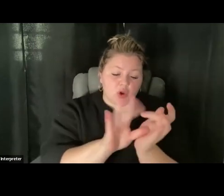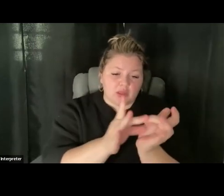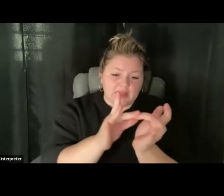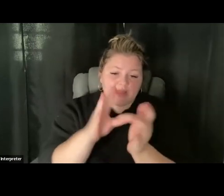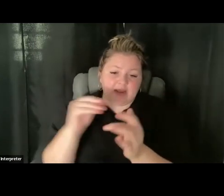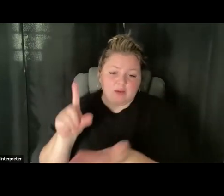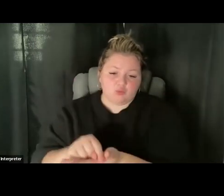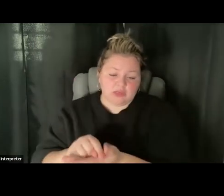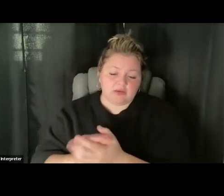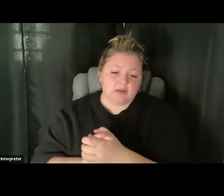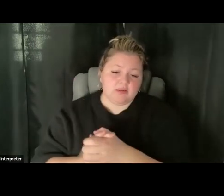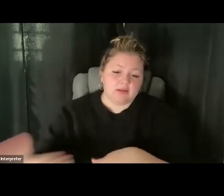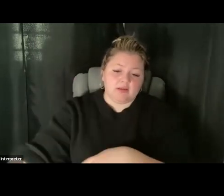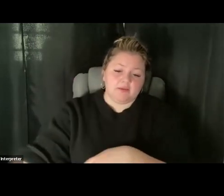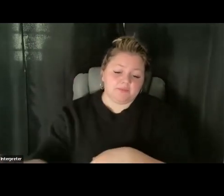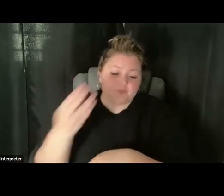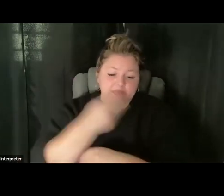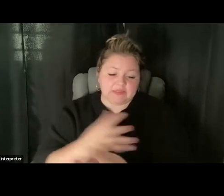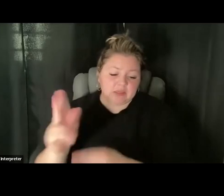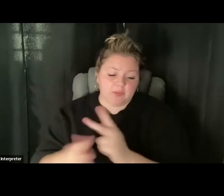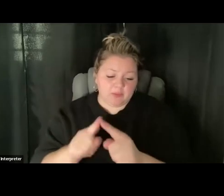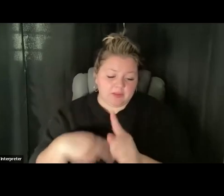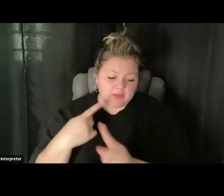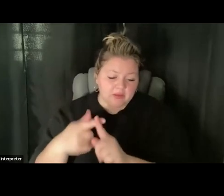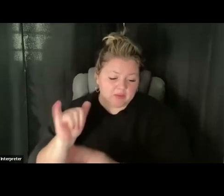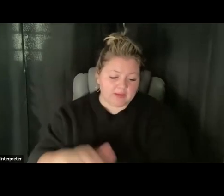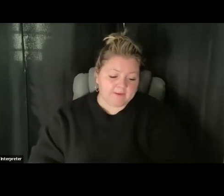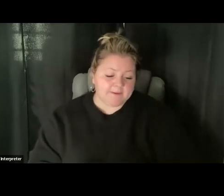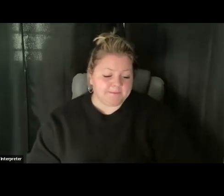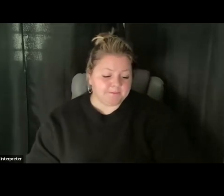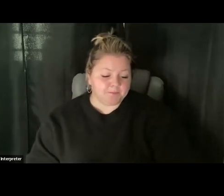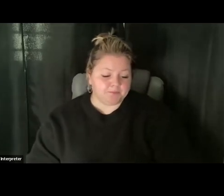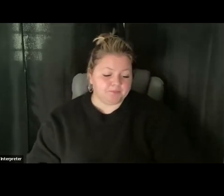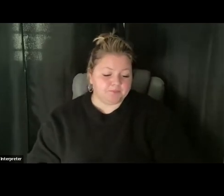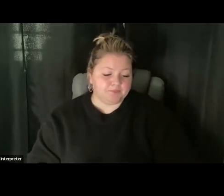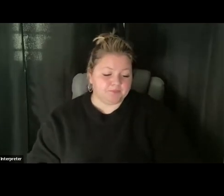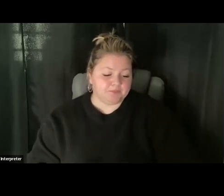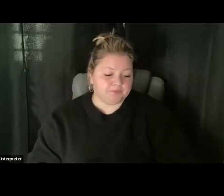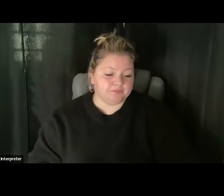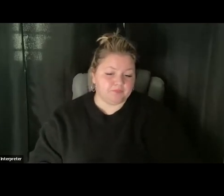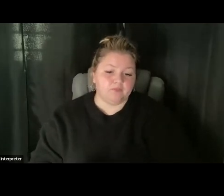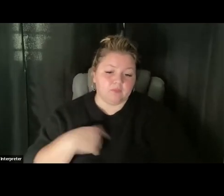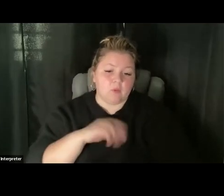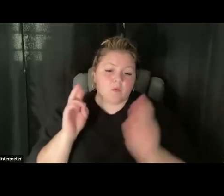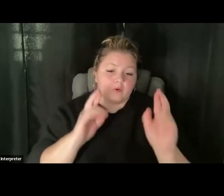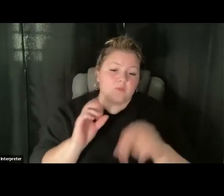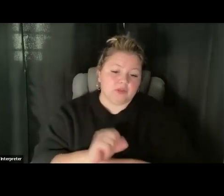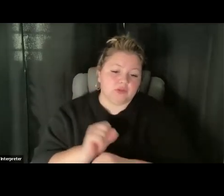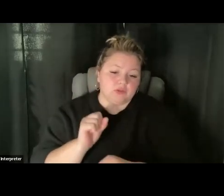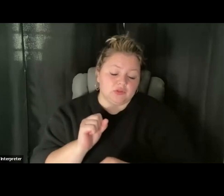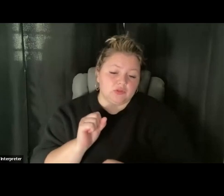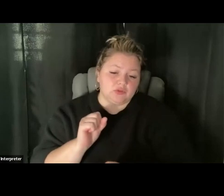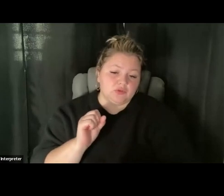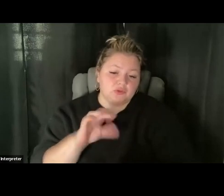print, informing some folks. And, we're hoping to work out more of a standardized plan for how to